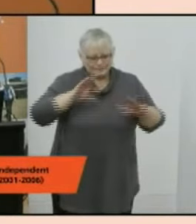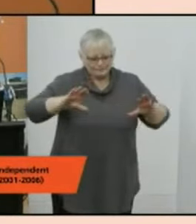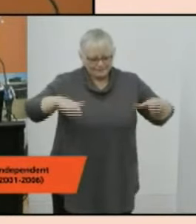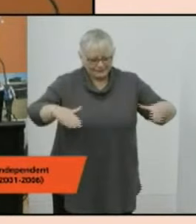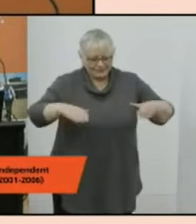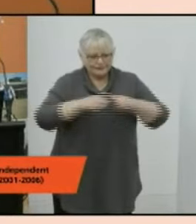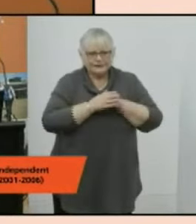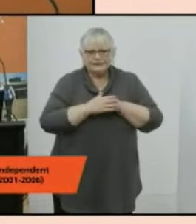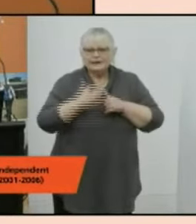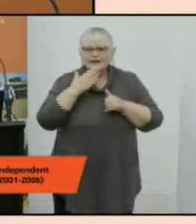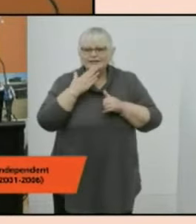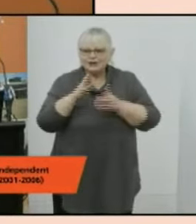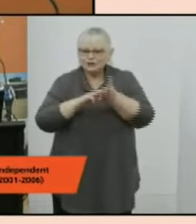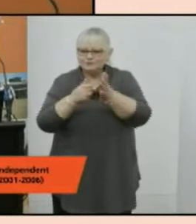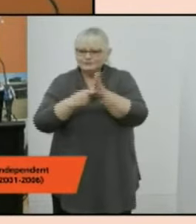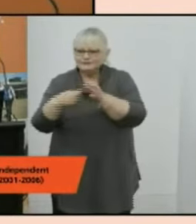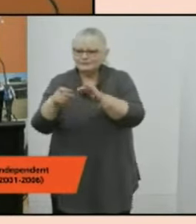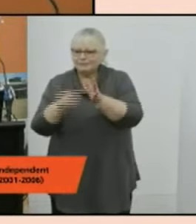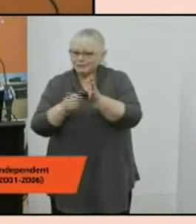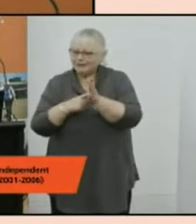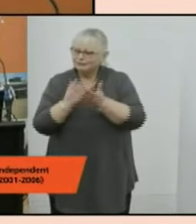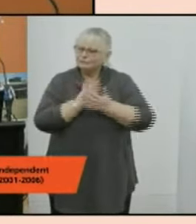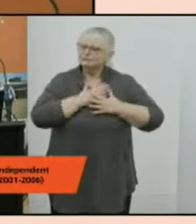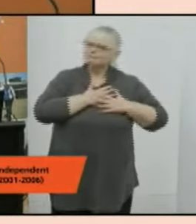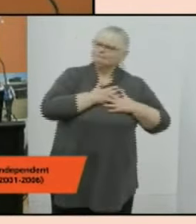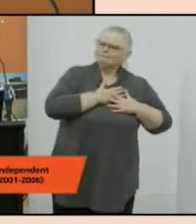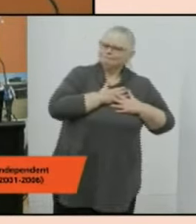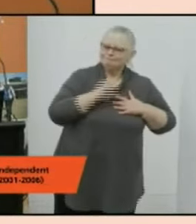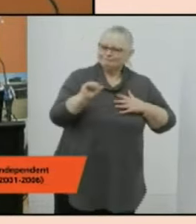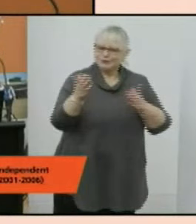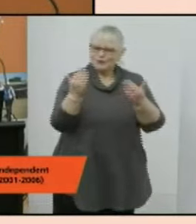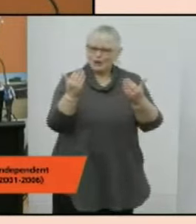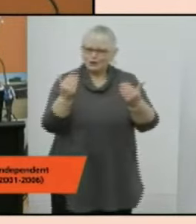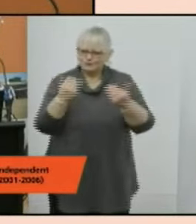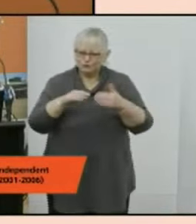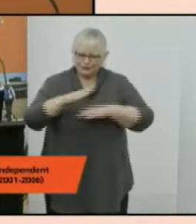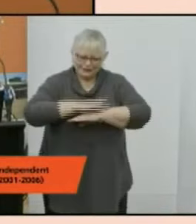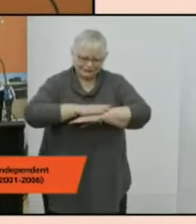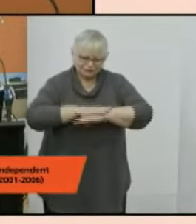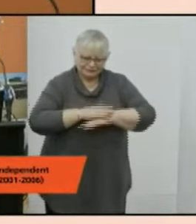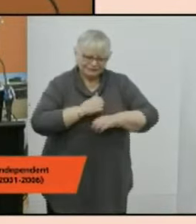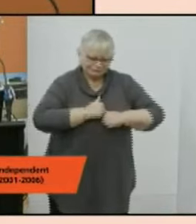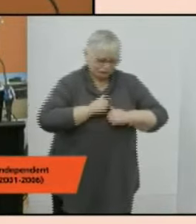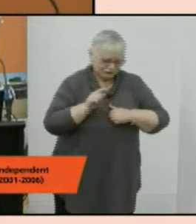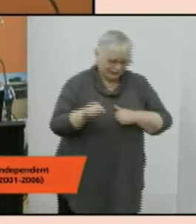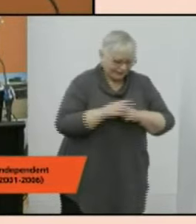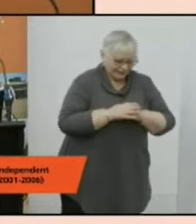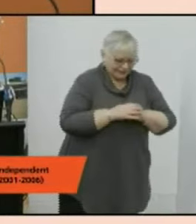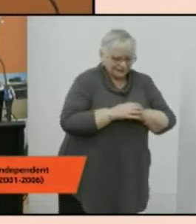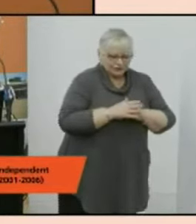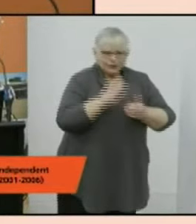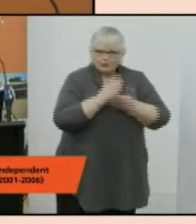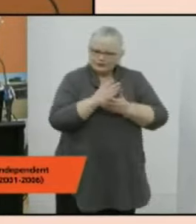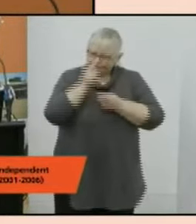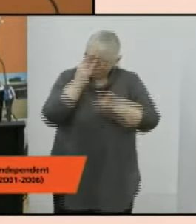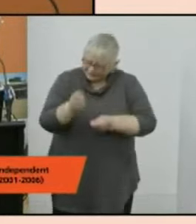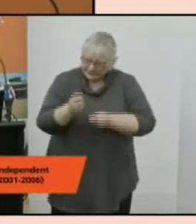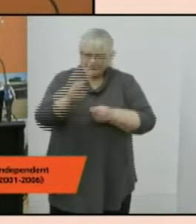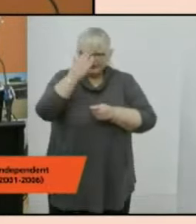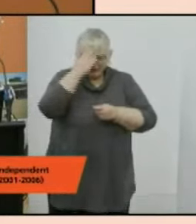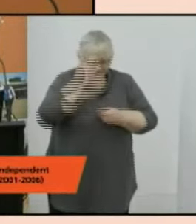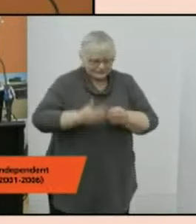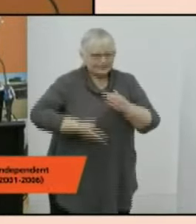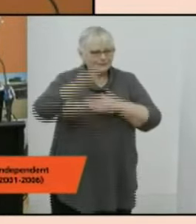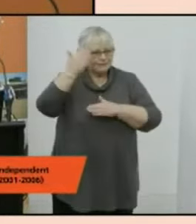and thank you mr bell for your very moving uh welcome uh to this country it was much appreciated we certainly acknowledge elders past